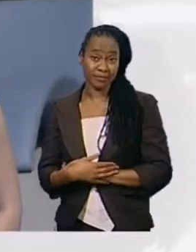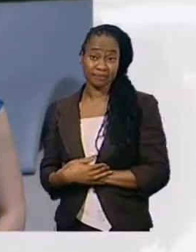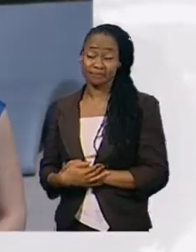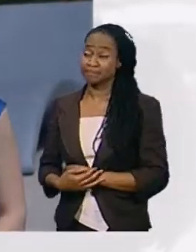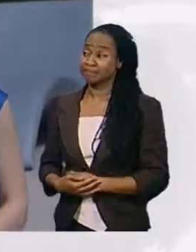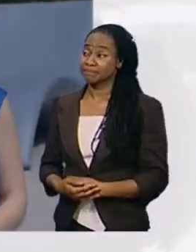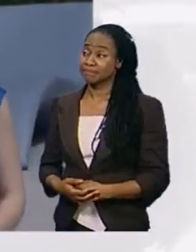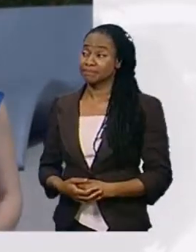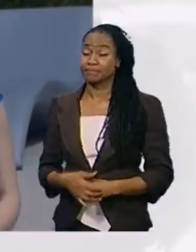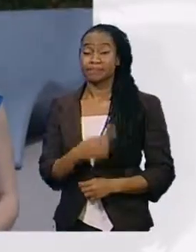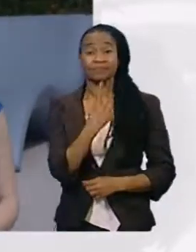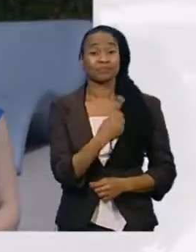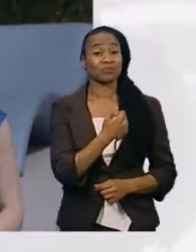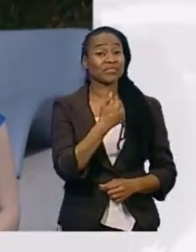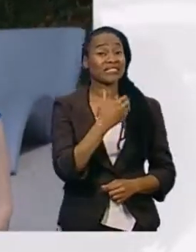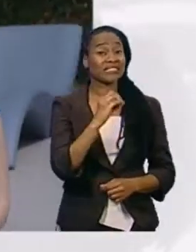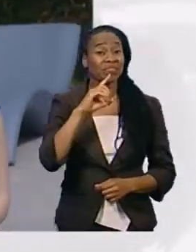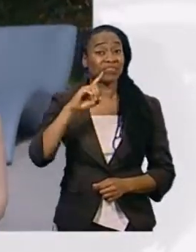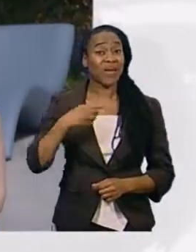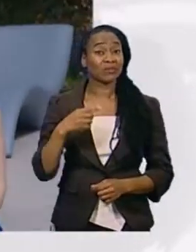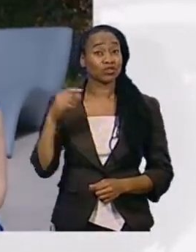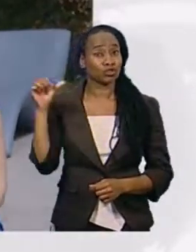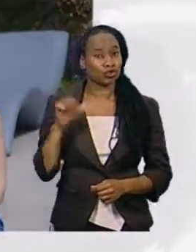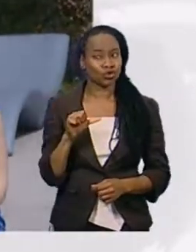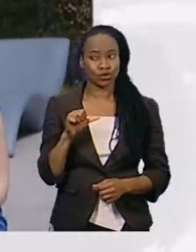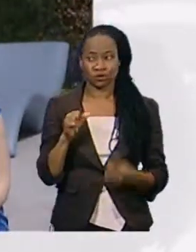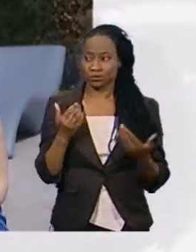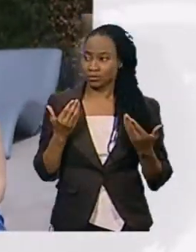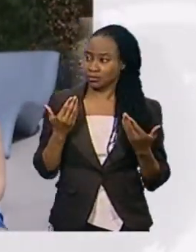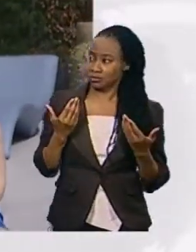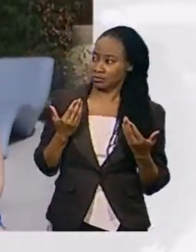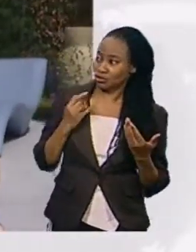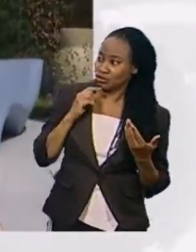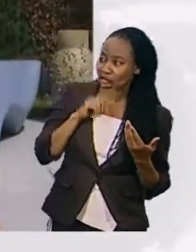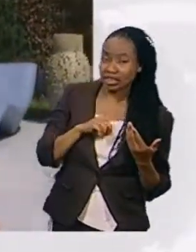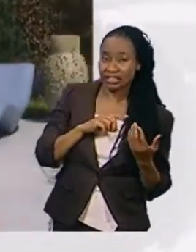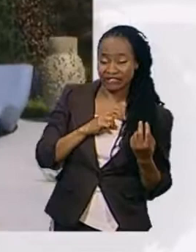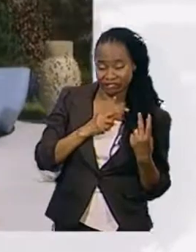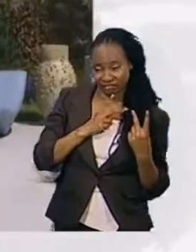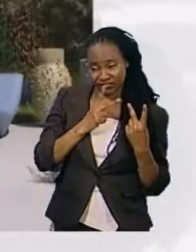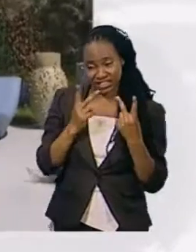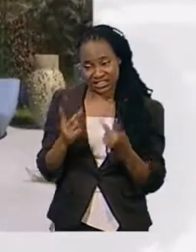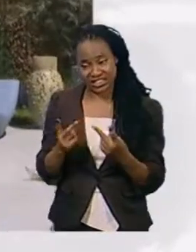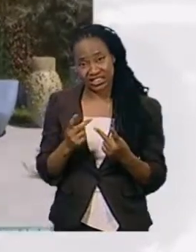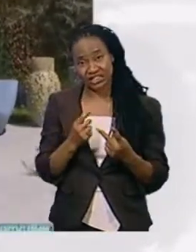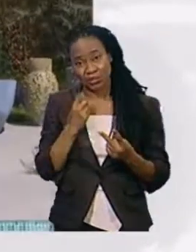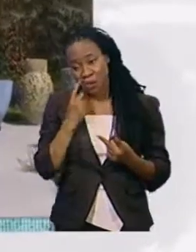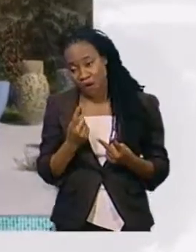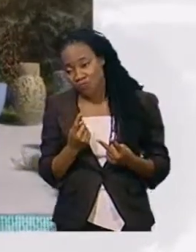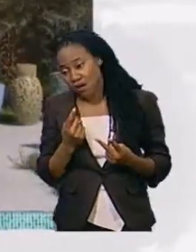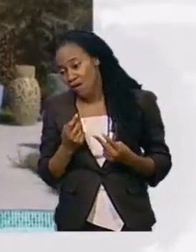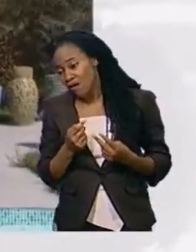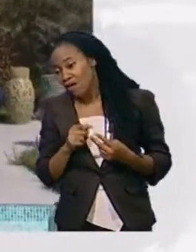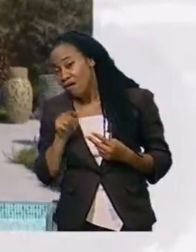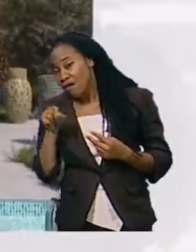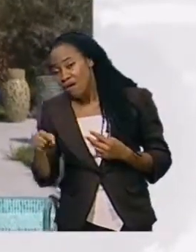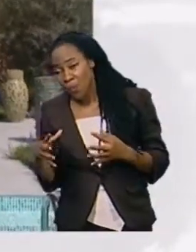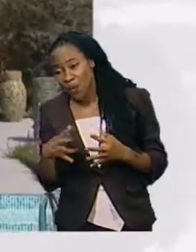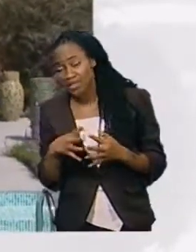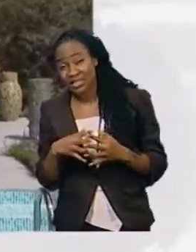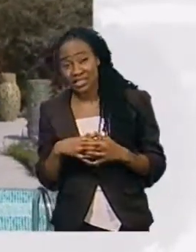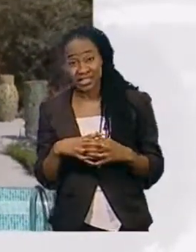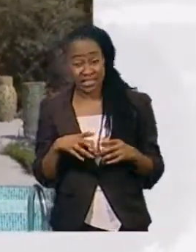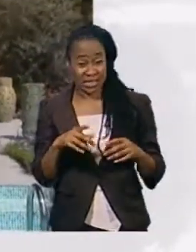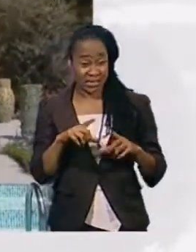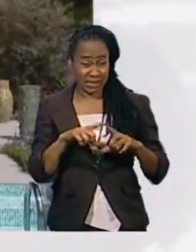Well, 160,000 people are supposed to come through the doors here at Chelsea over the next few days. And with tickets selling out faster than